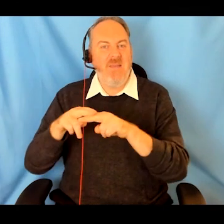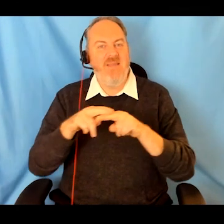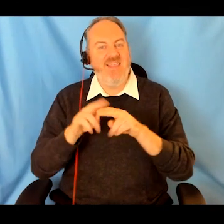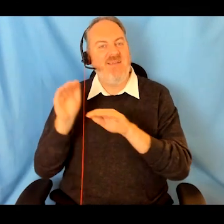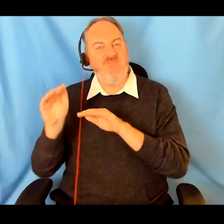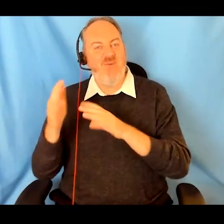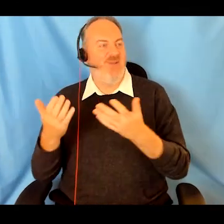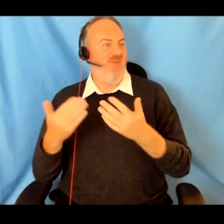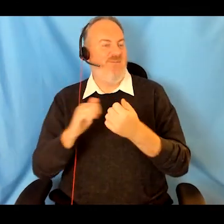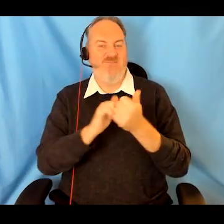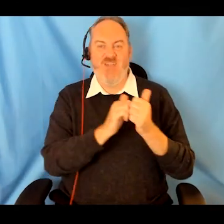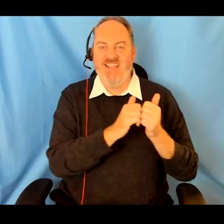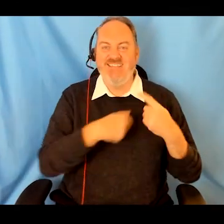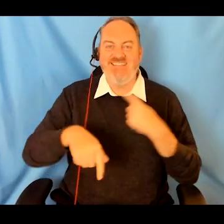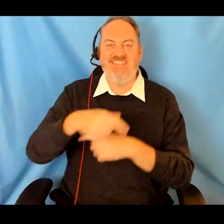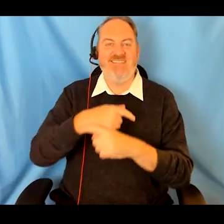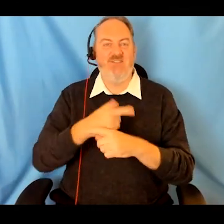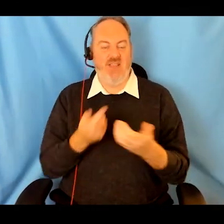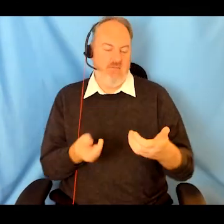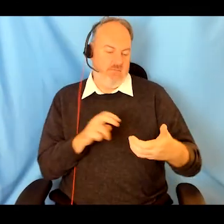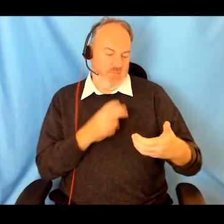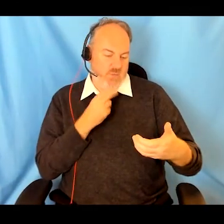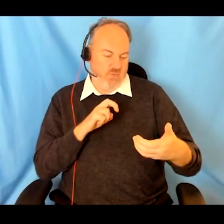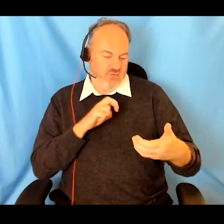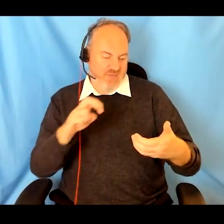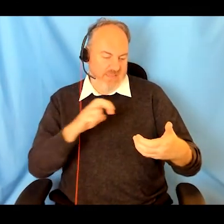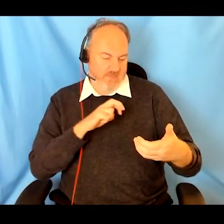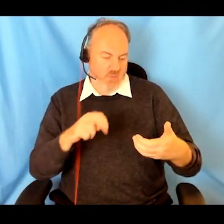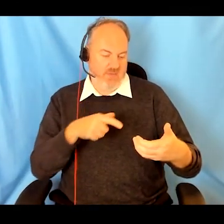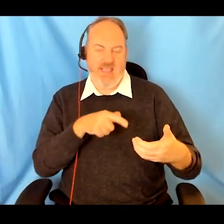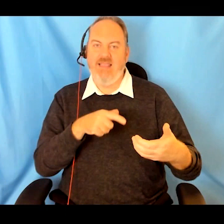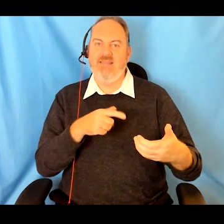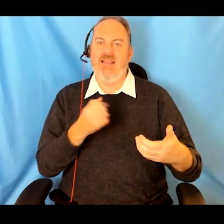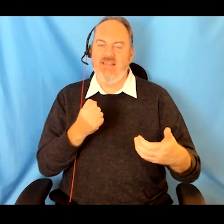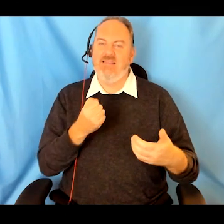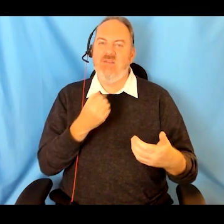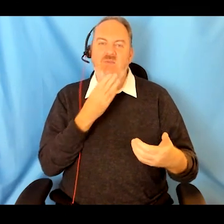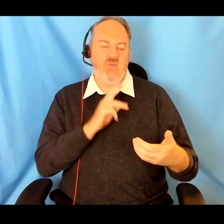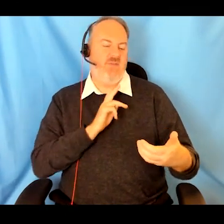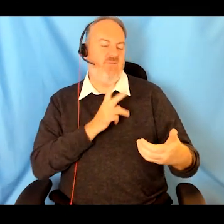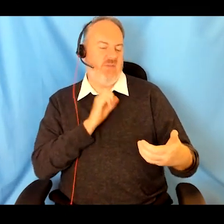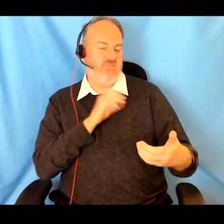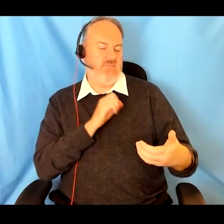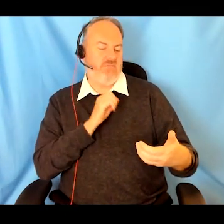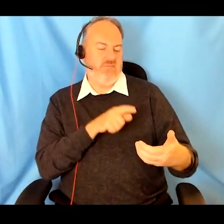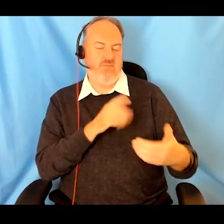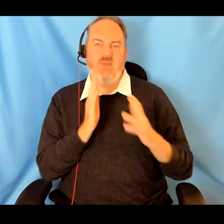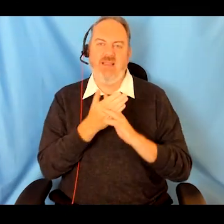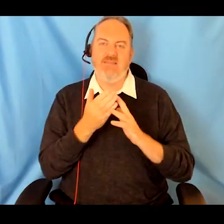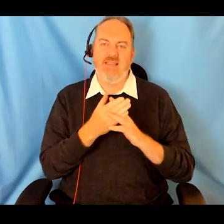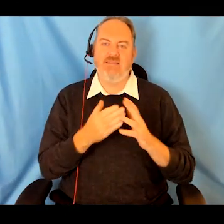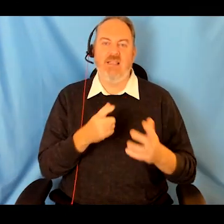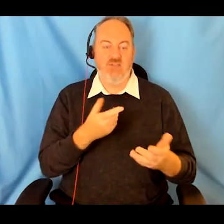keep in touch with her family and friends. She can now use transportation app and use voice note to simplify her search. She has